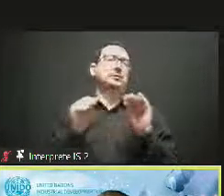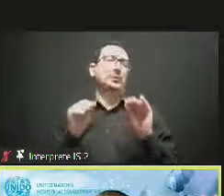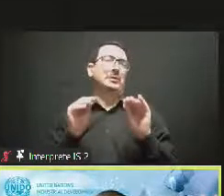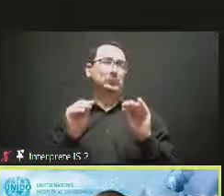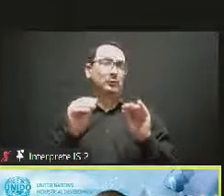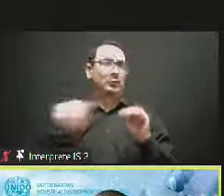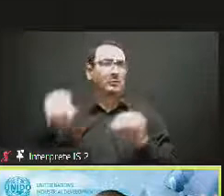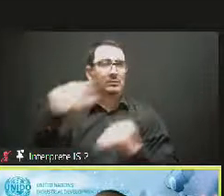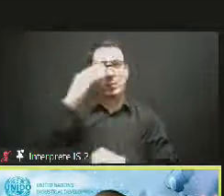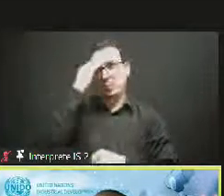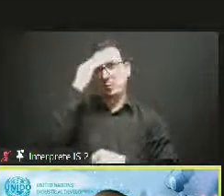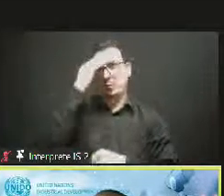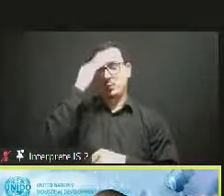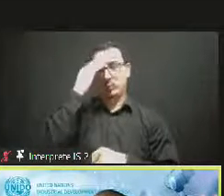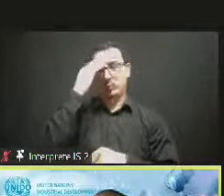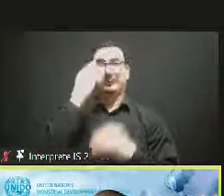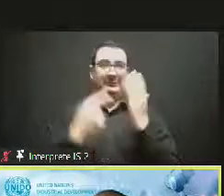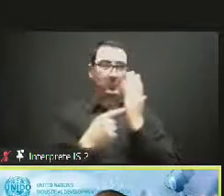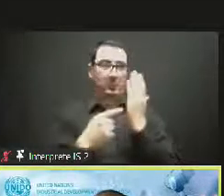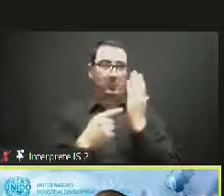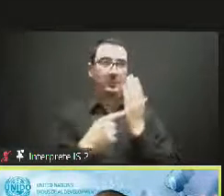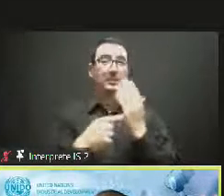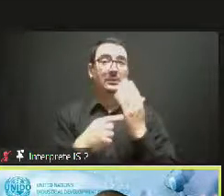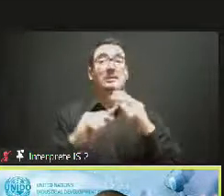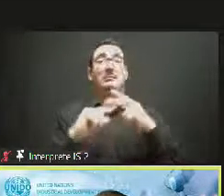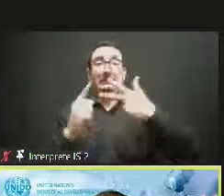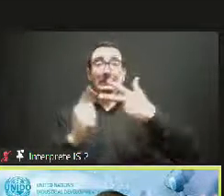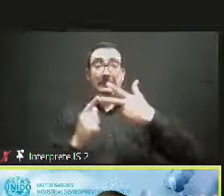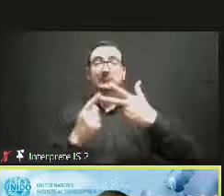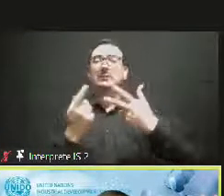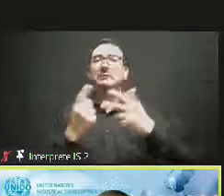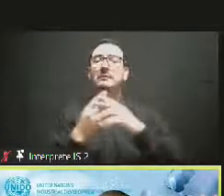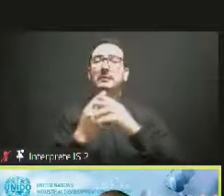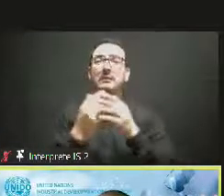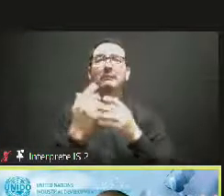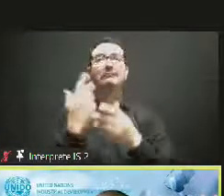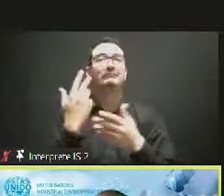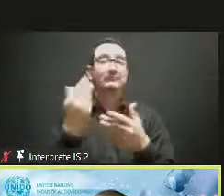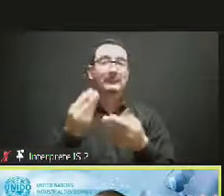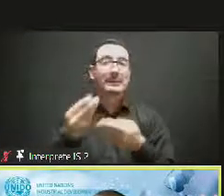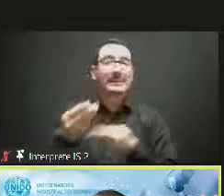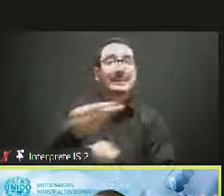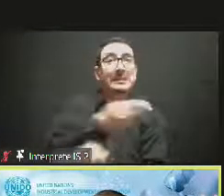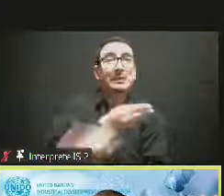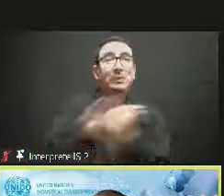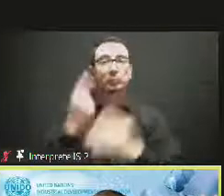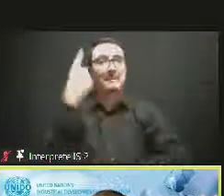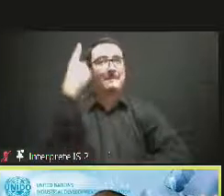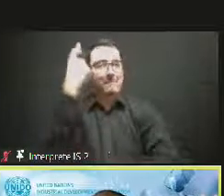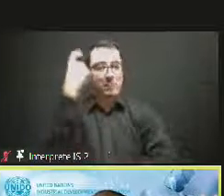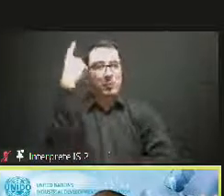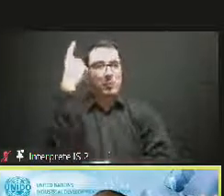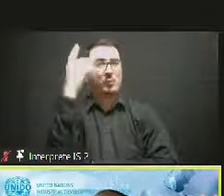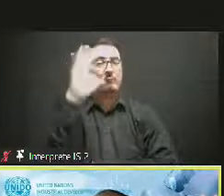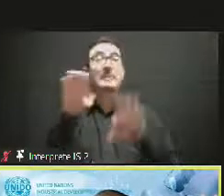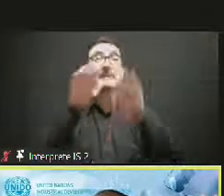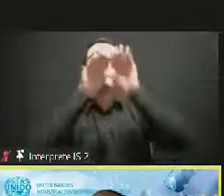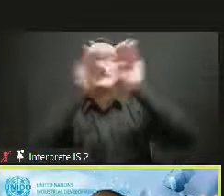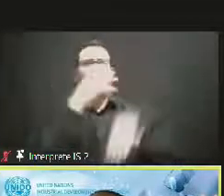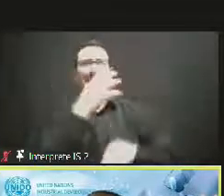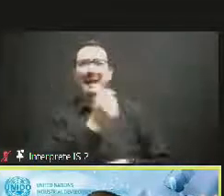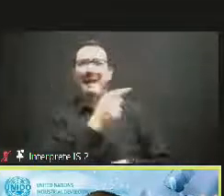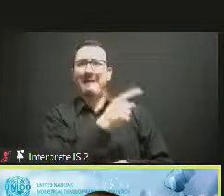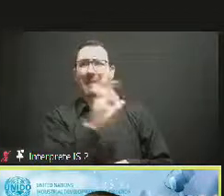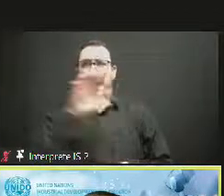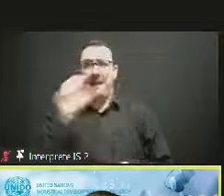platforms have been established even within the continent. Then we have value creation, environment, and quality